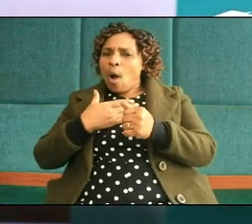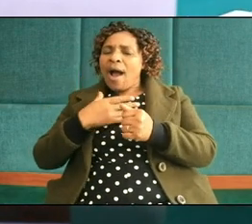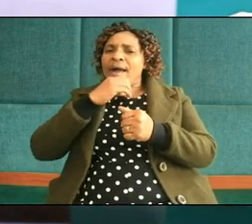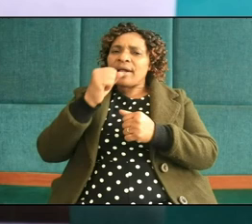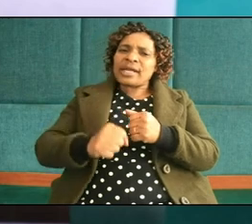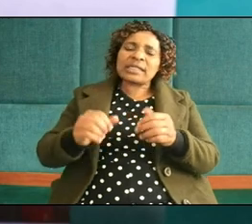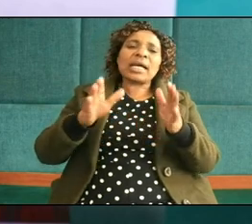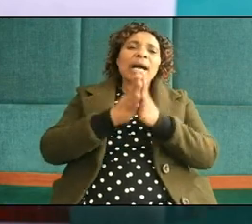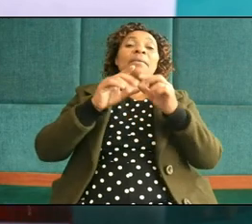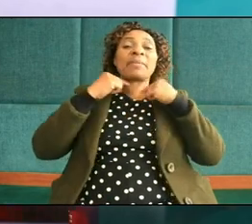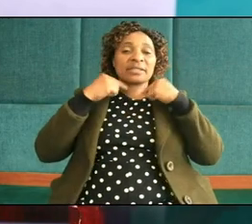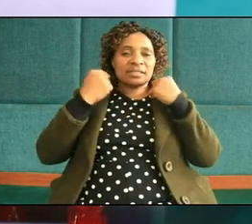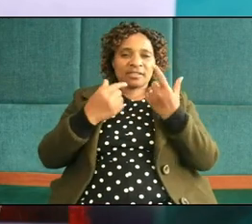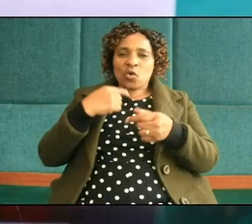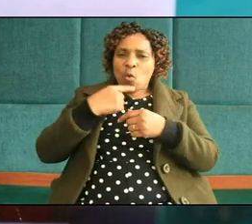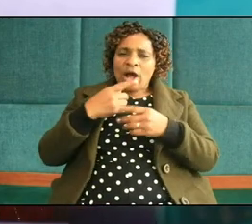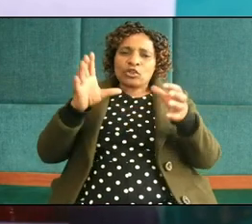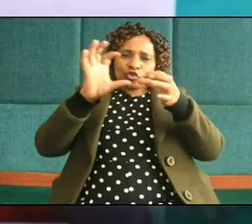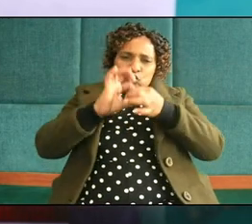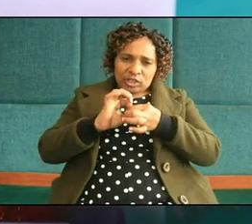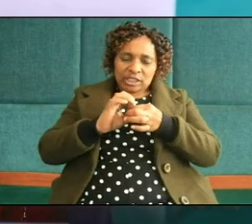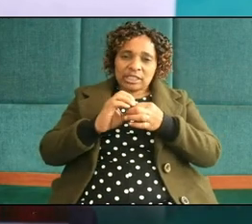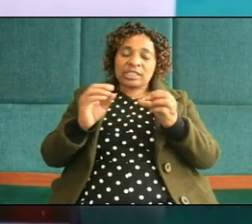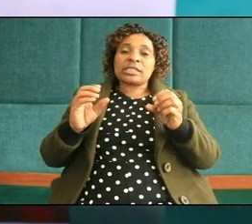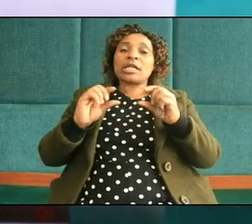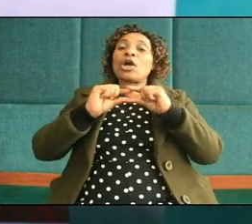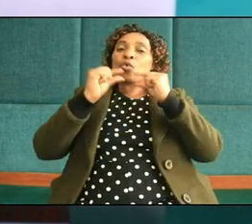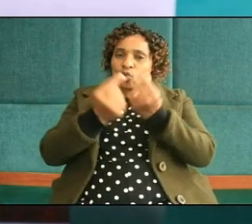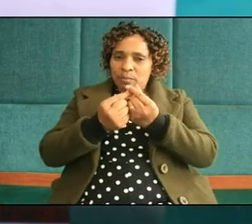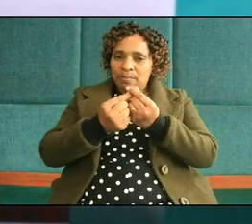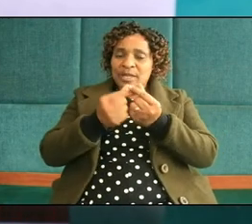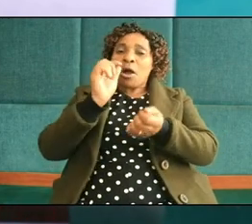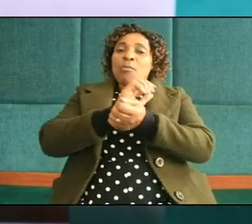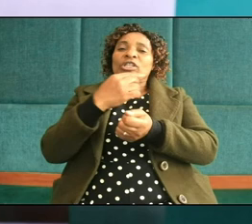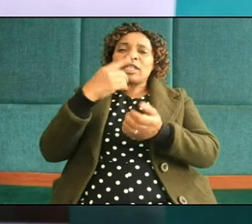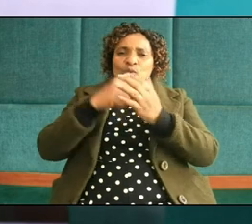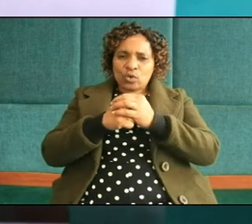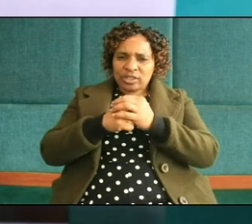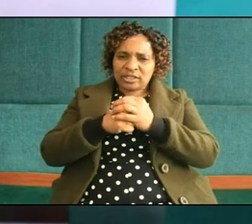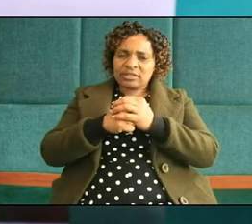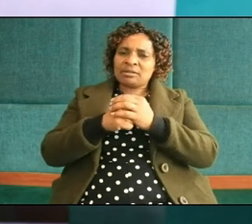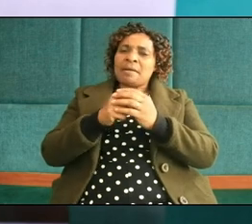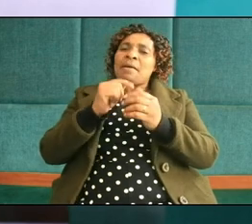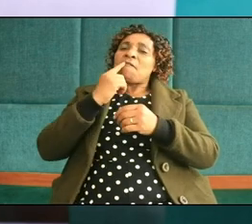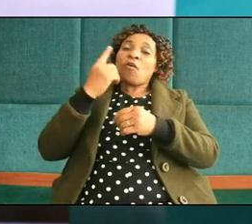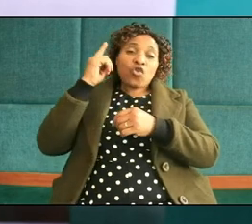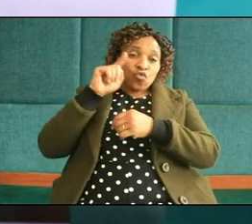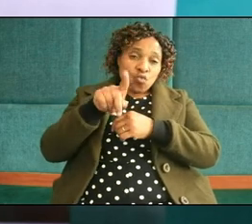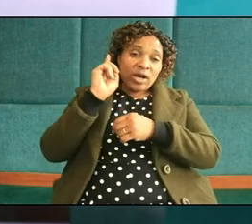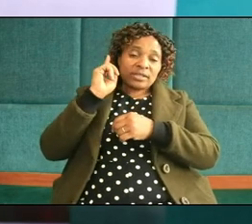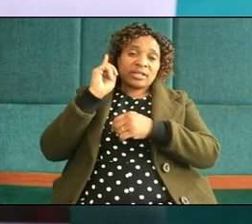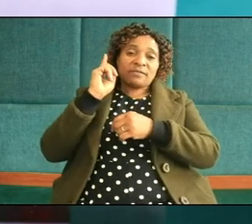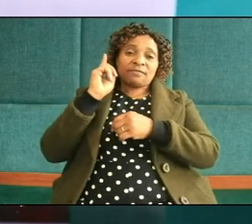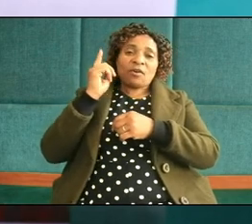elders who are attending the float Paul says that be on your guard for yourself